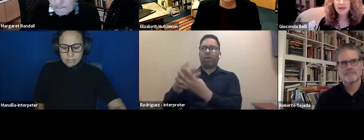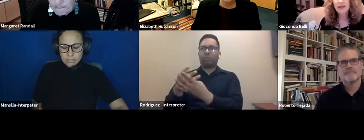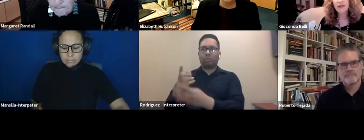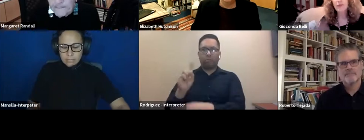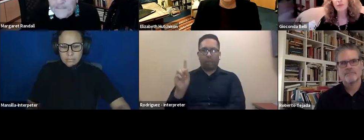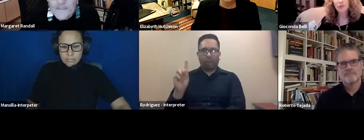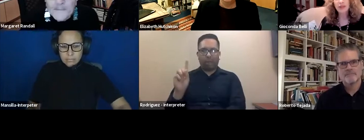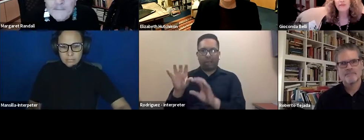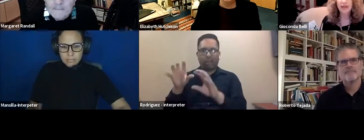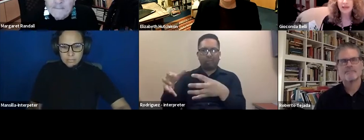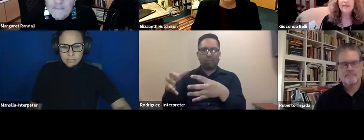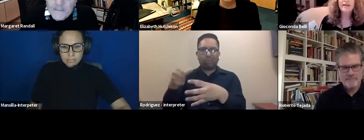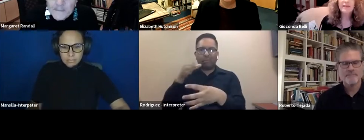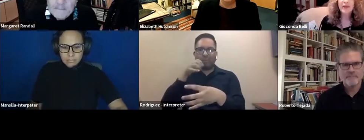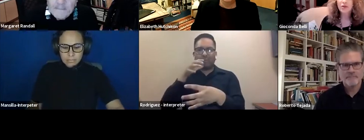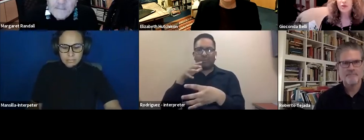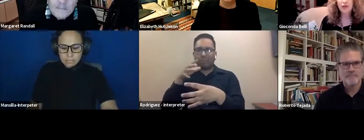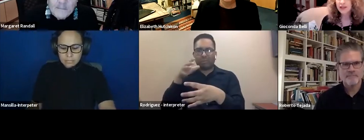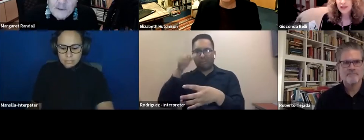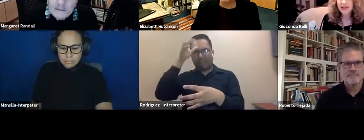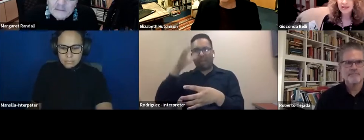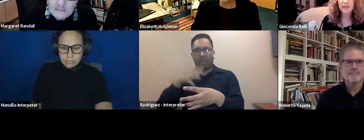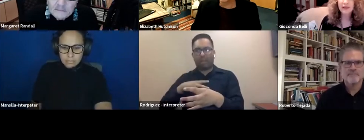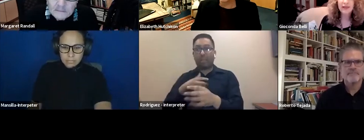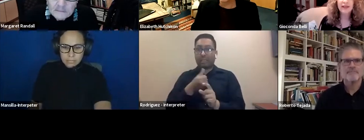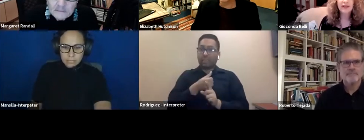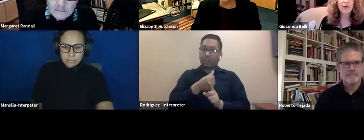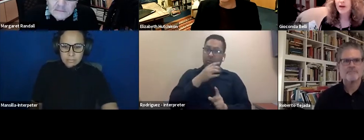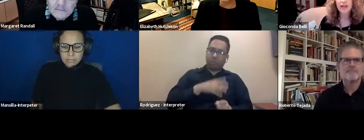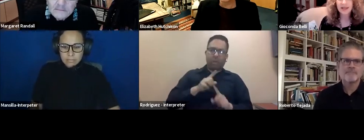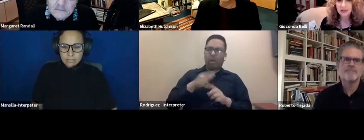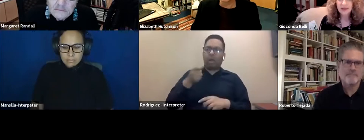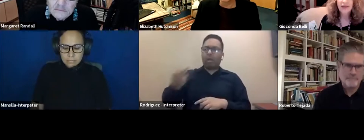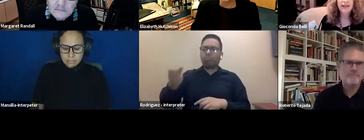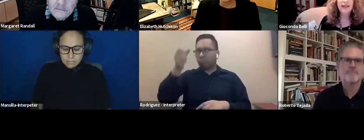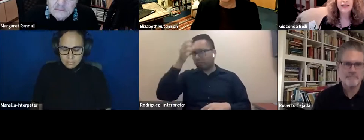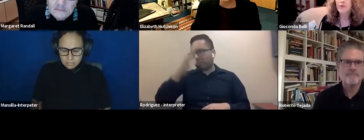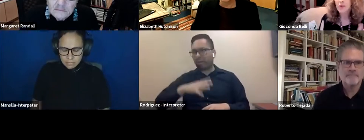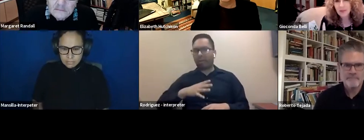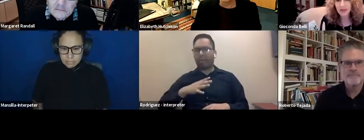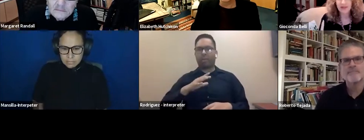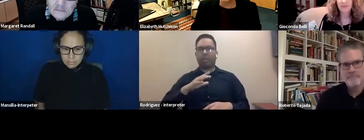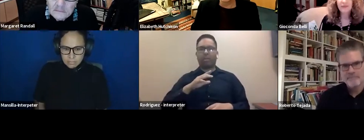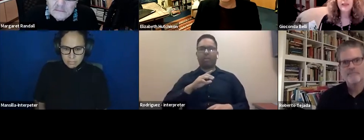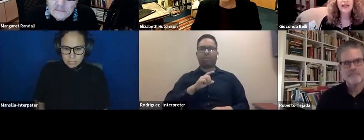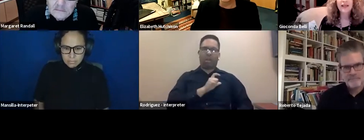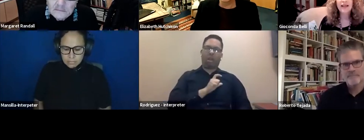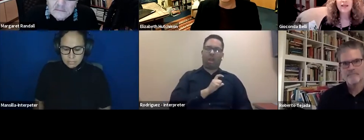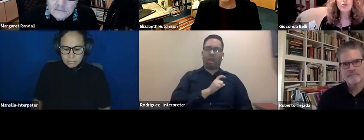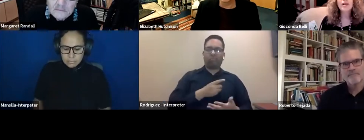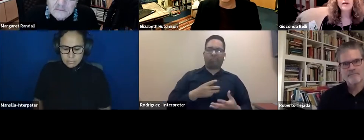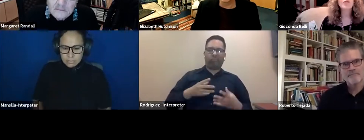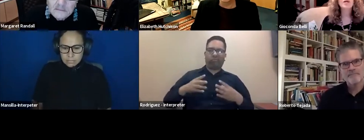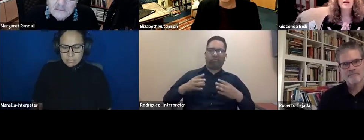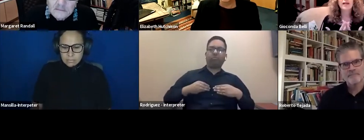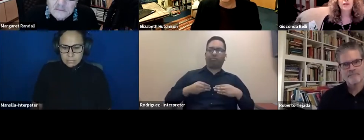women, and they were put with the men, because, you know, they didn't accept that they weren't, that they were women. And,